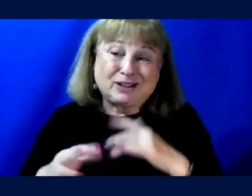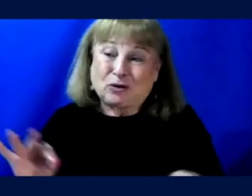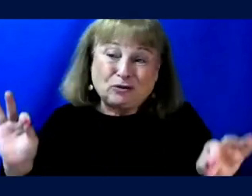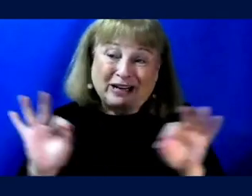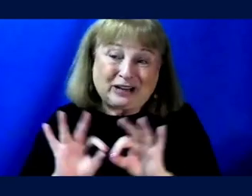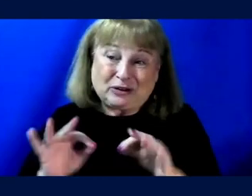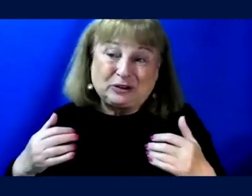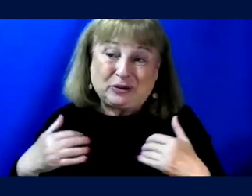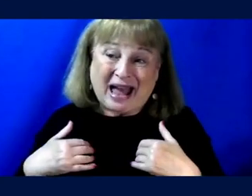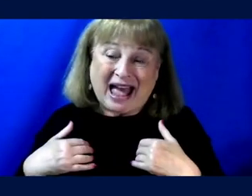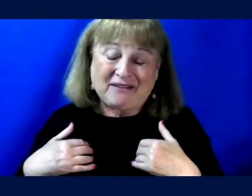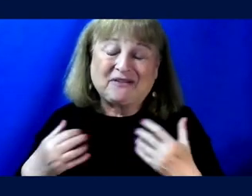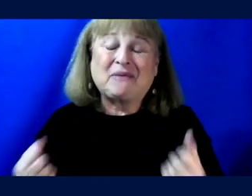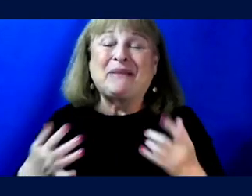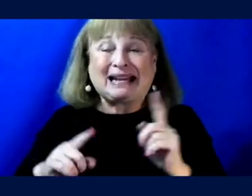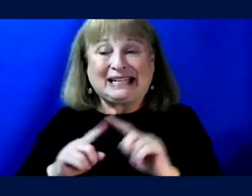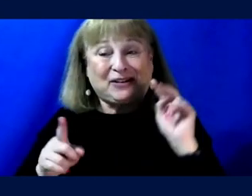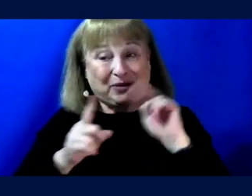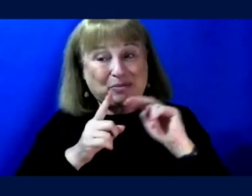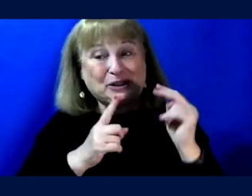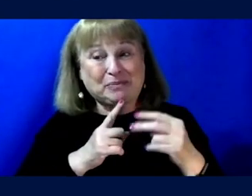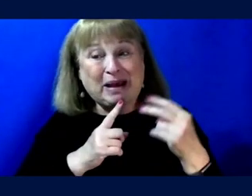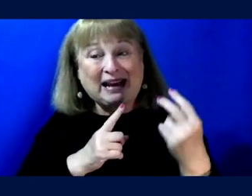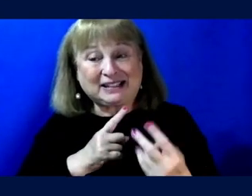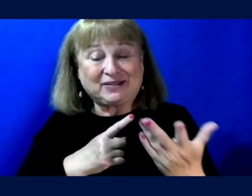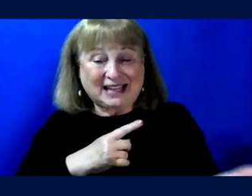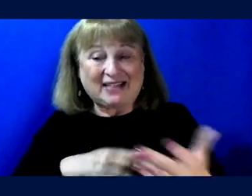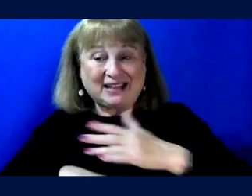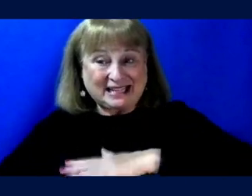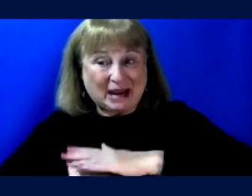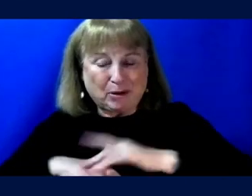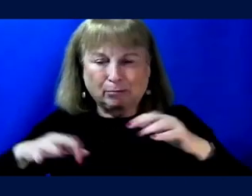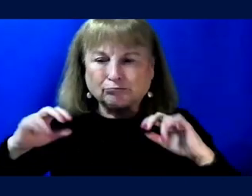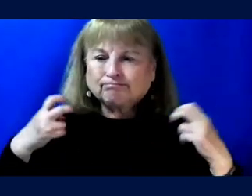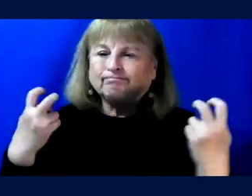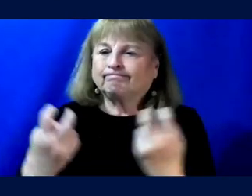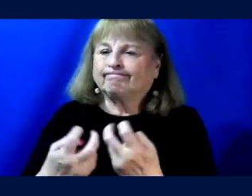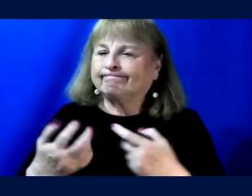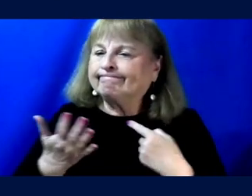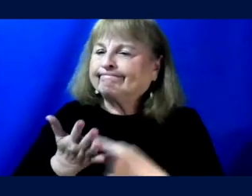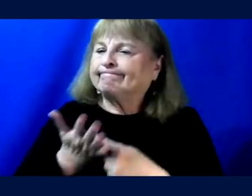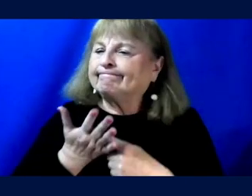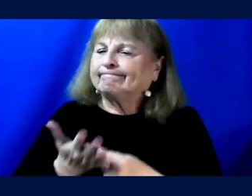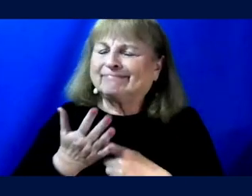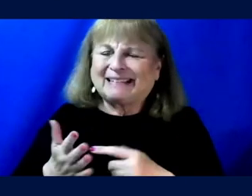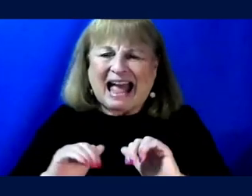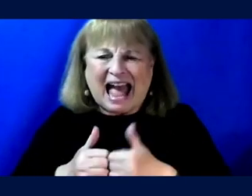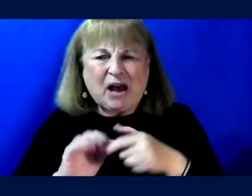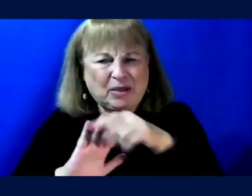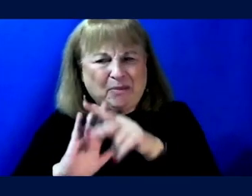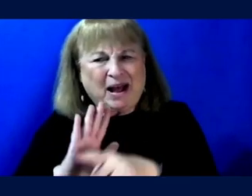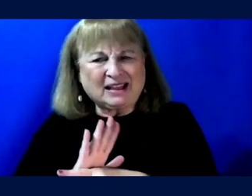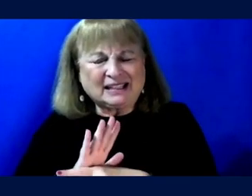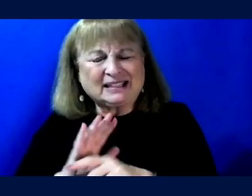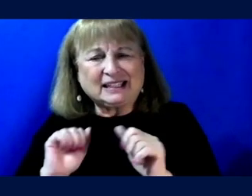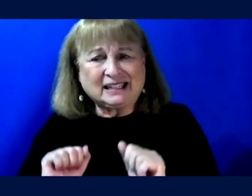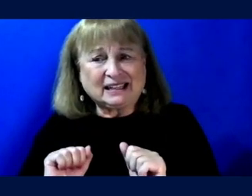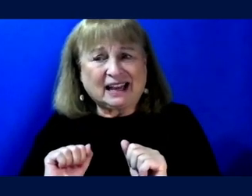to have many different perspectives at the table, thinking about all the ways in which the policy could